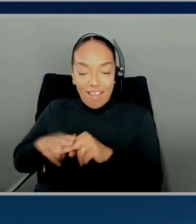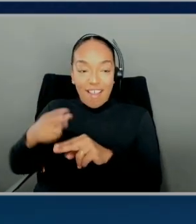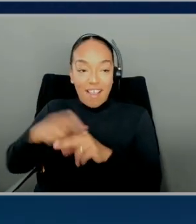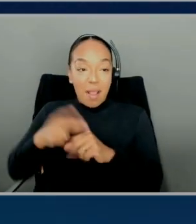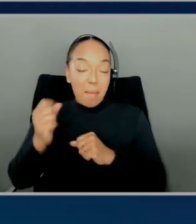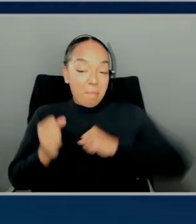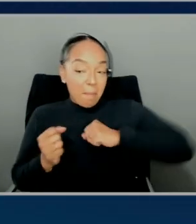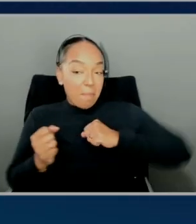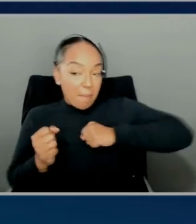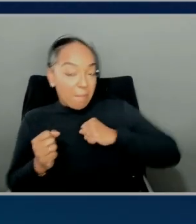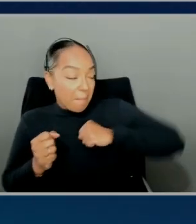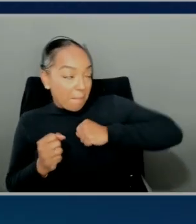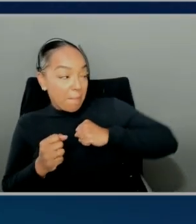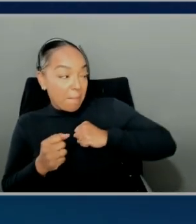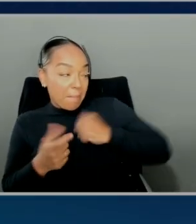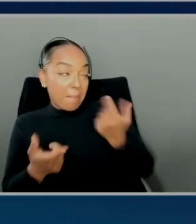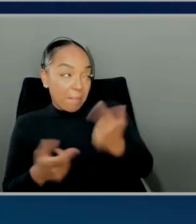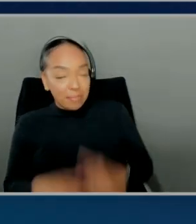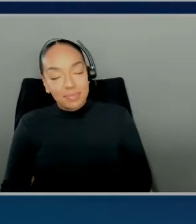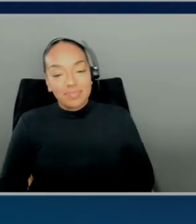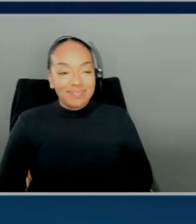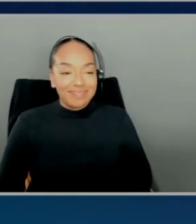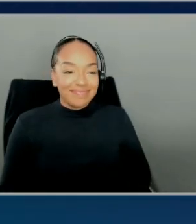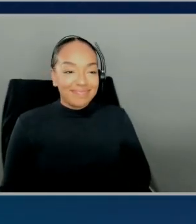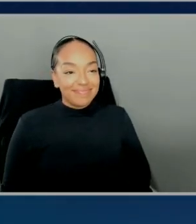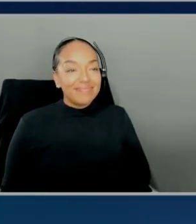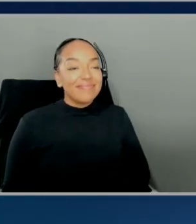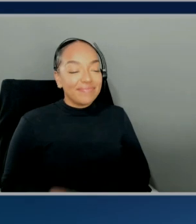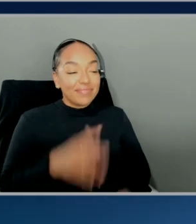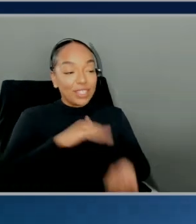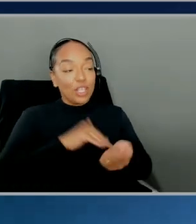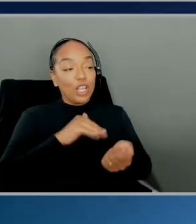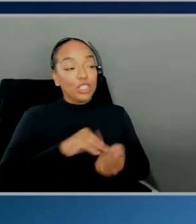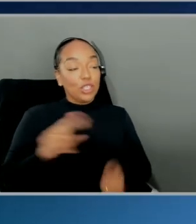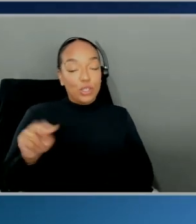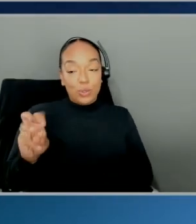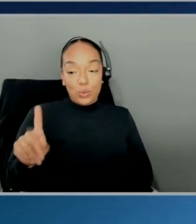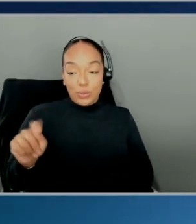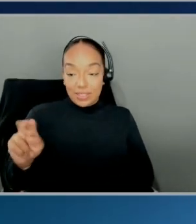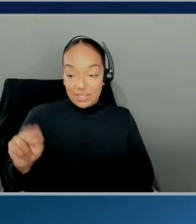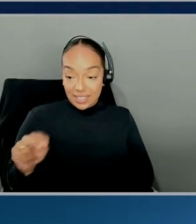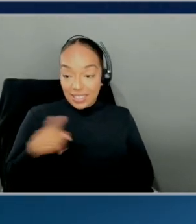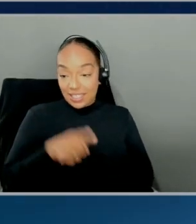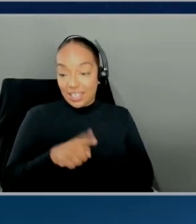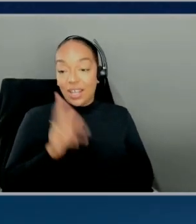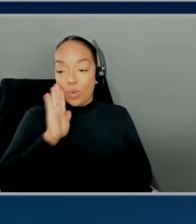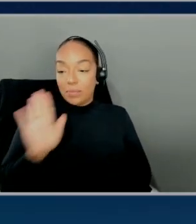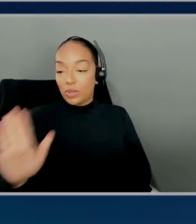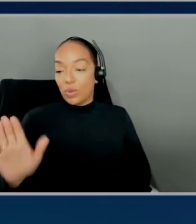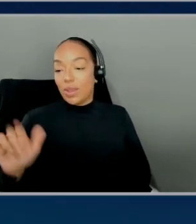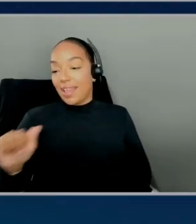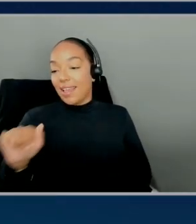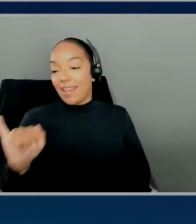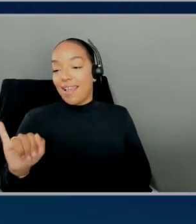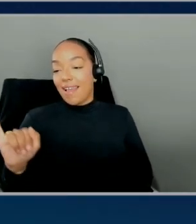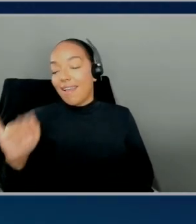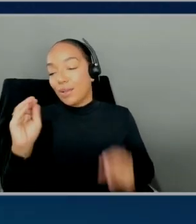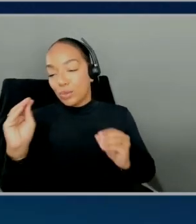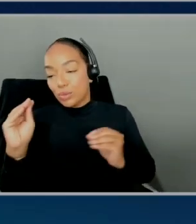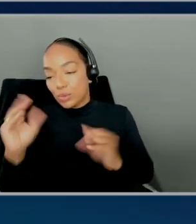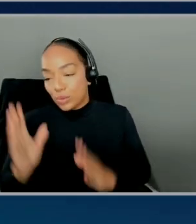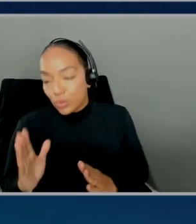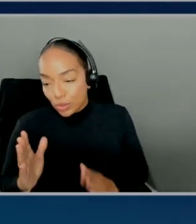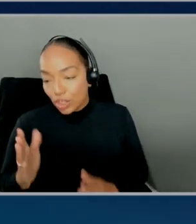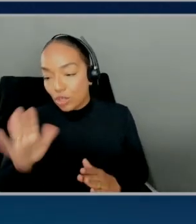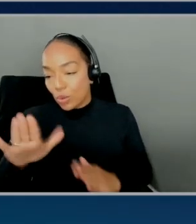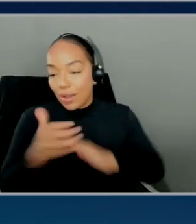pump. Double elbow pump. So, Dr. Newton, right? Dr. Newton is going to be your AI tutor, your guide while